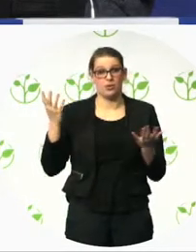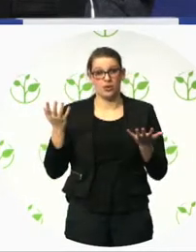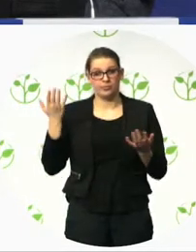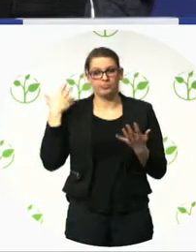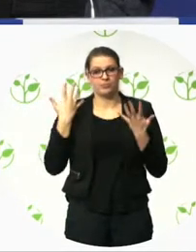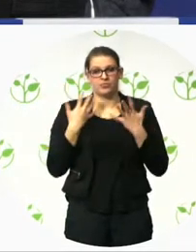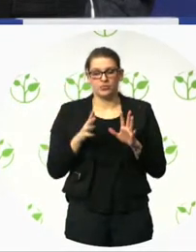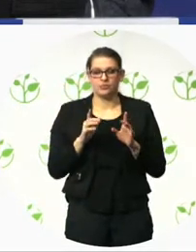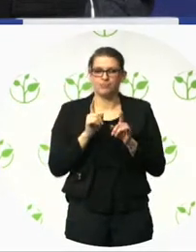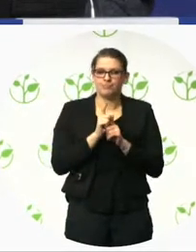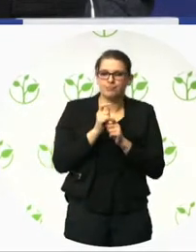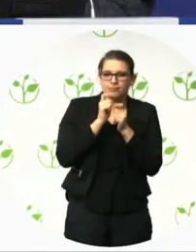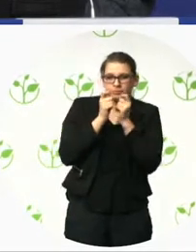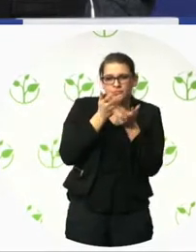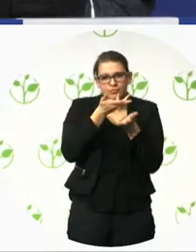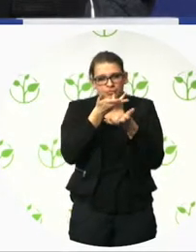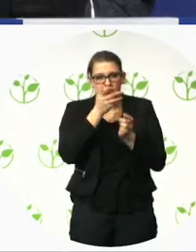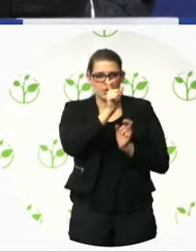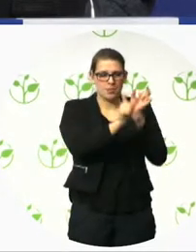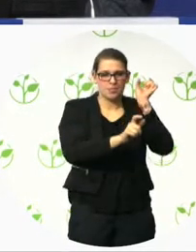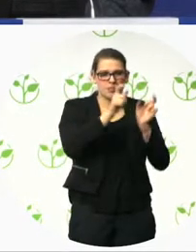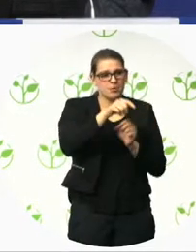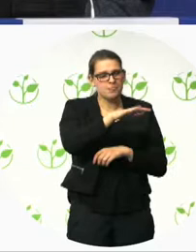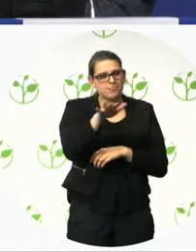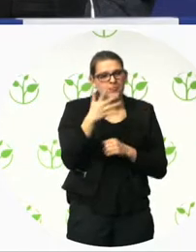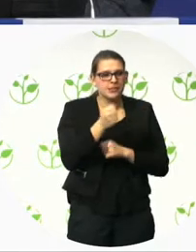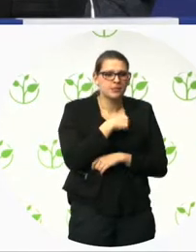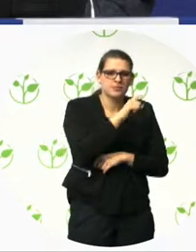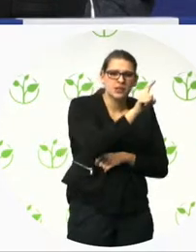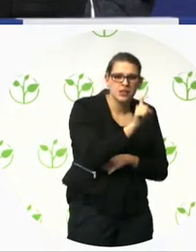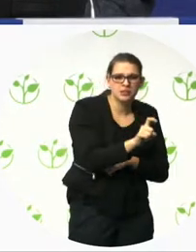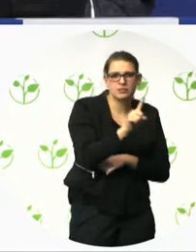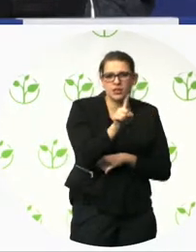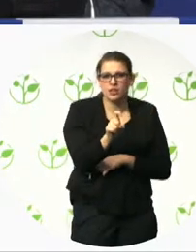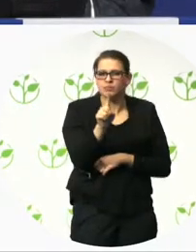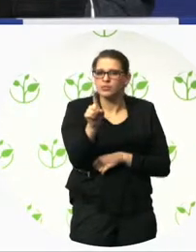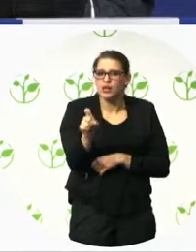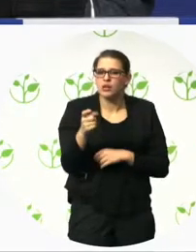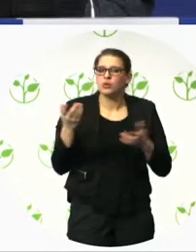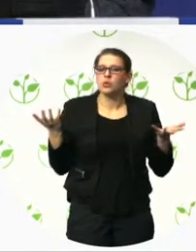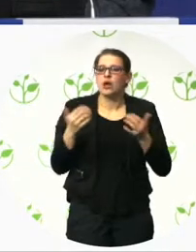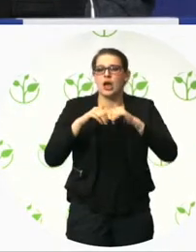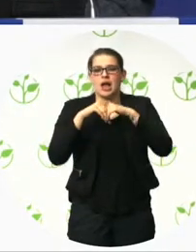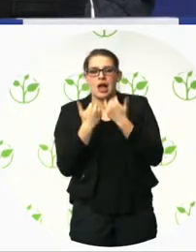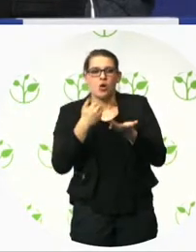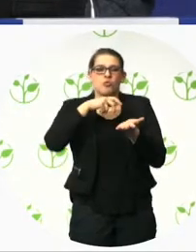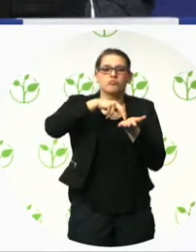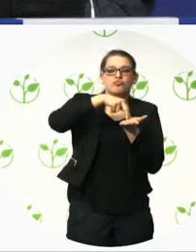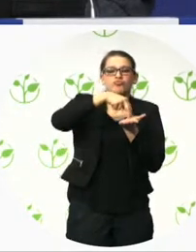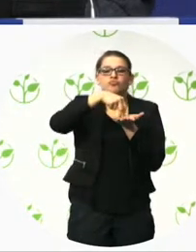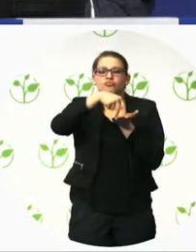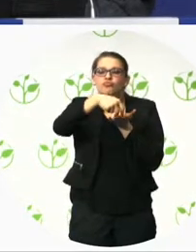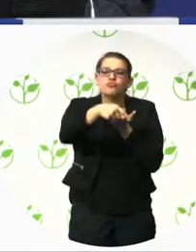where can I go for a walk? We were thinking of persons with and without disabilities and we asked about